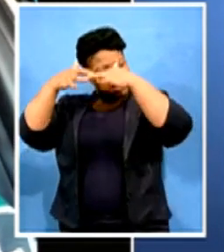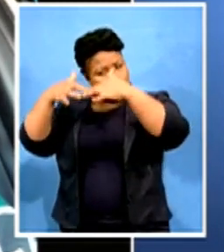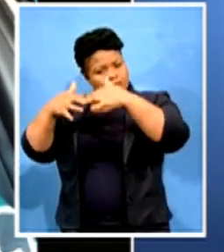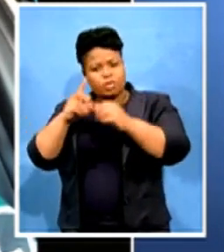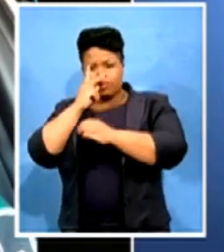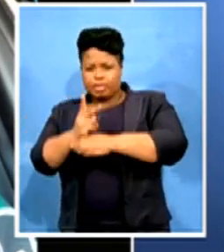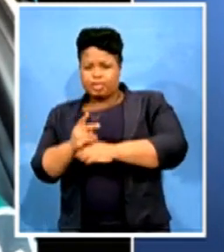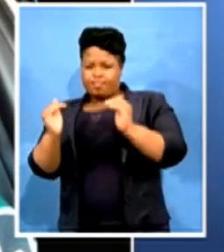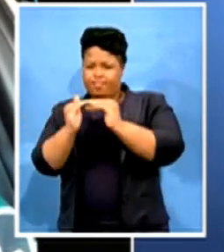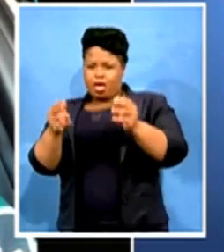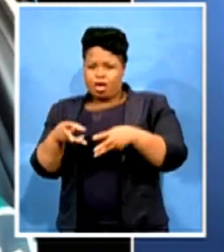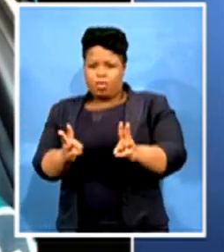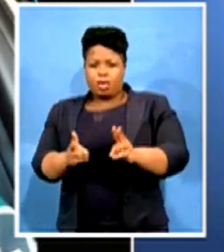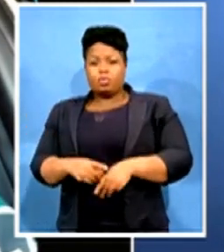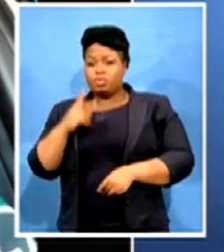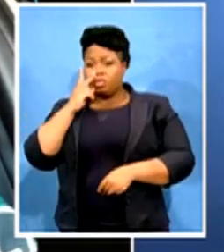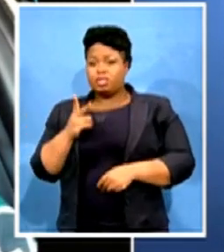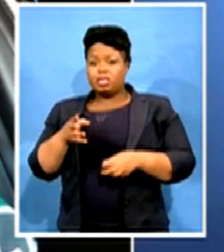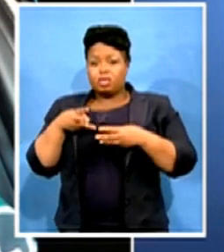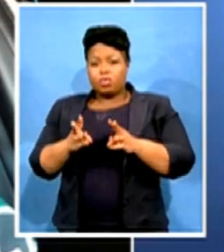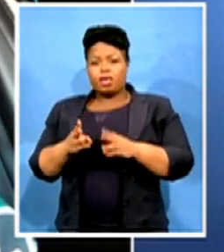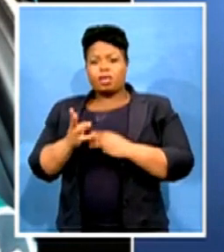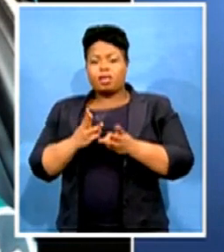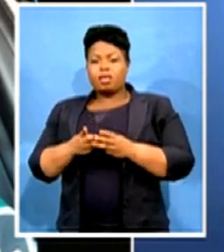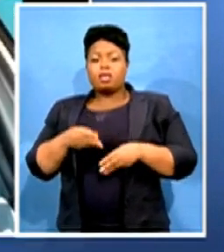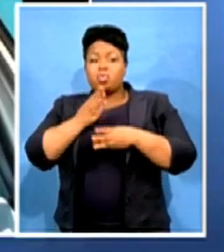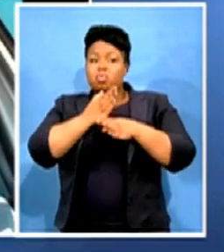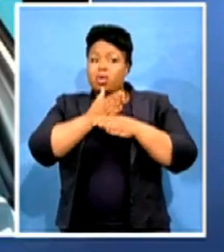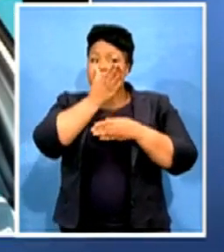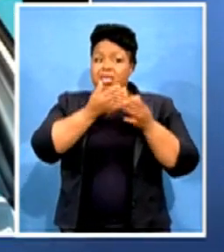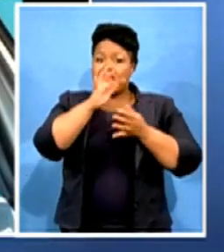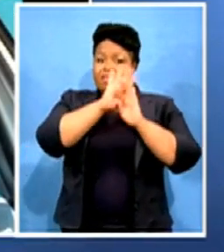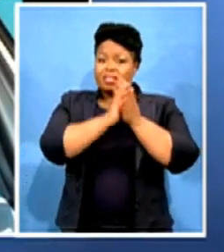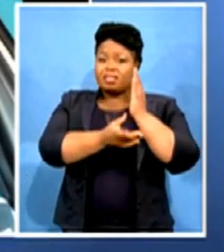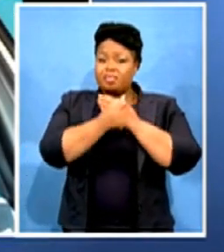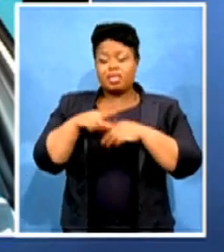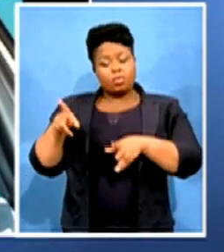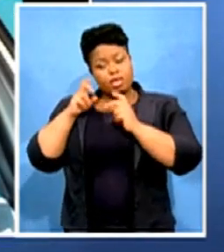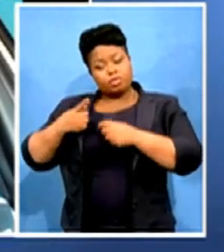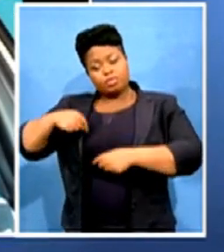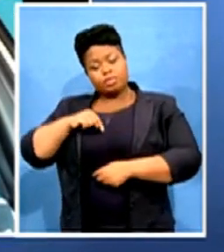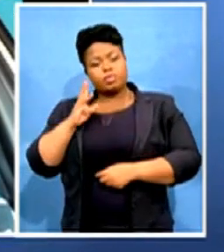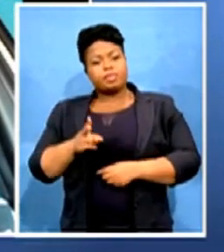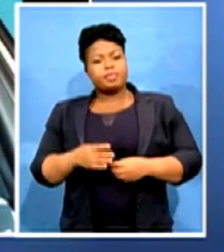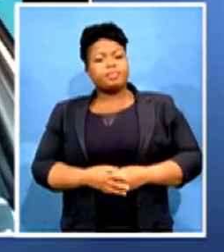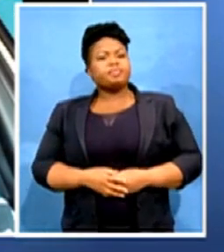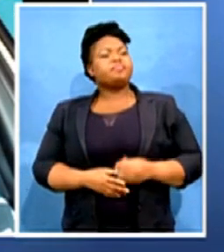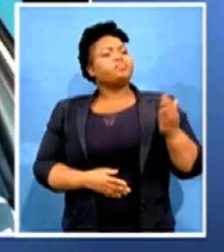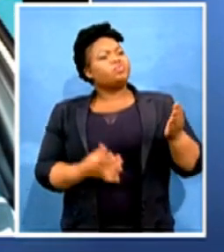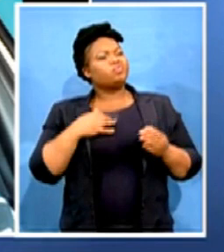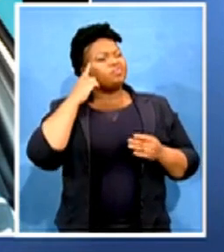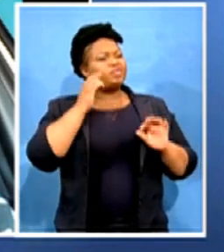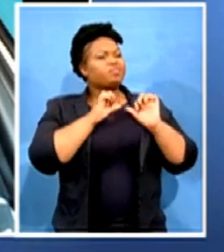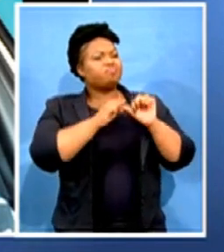manner in which it is operated at home here. Yeah, they will listen to us. What is the way forward now? Are those members who have been